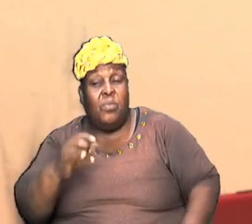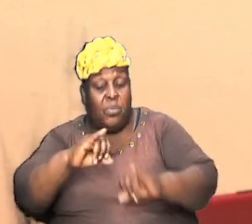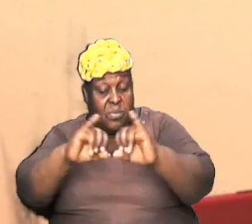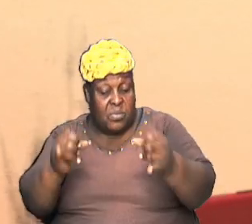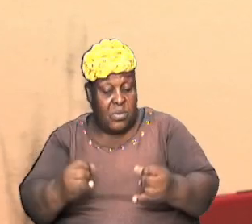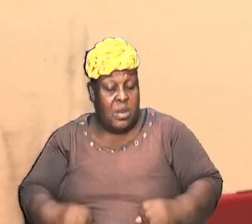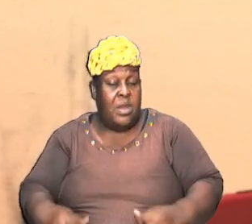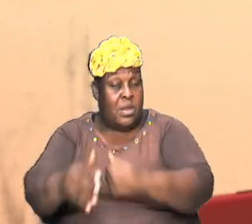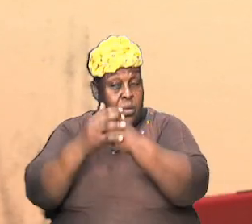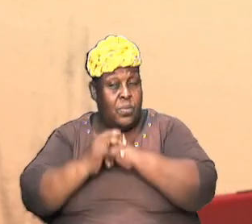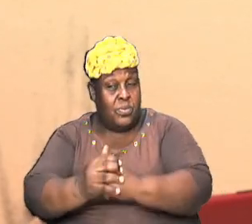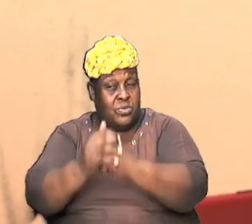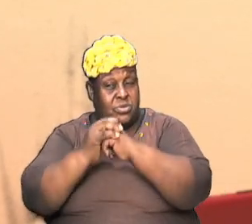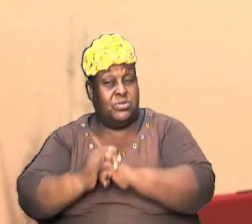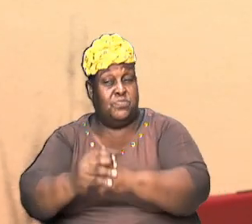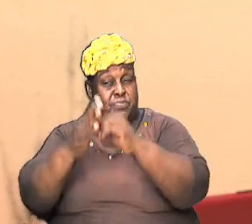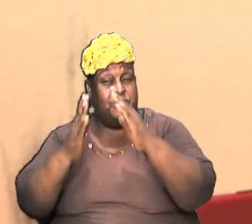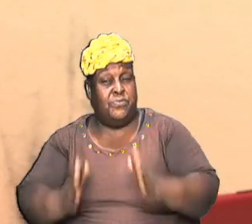worshippers